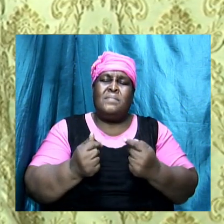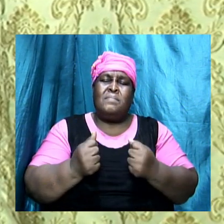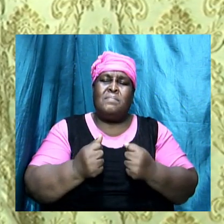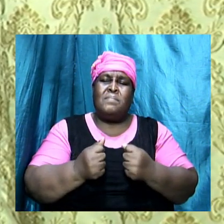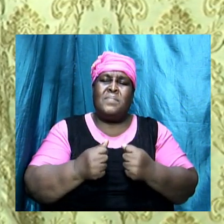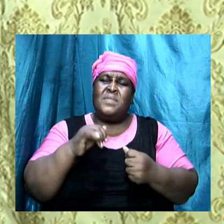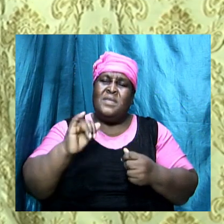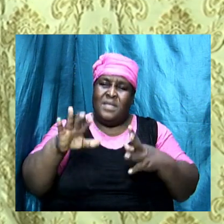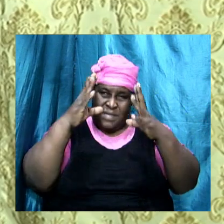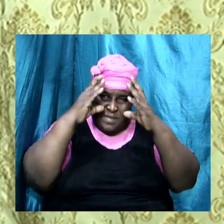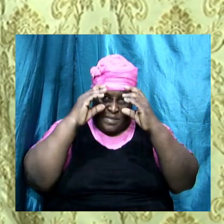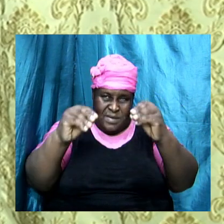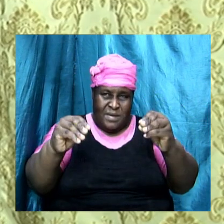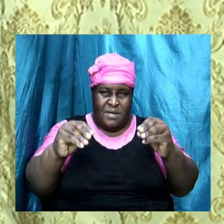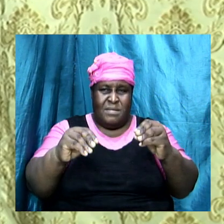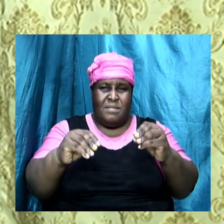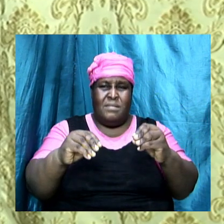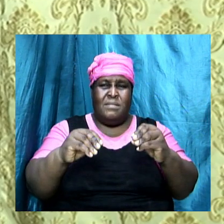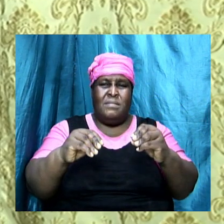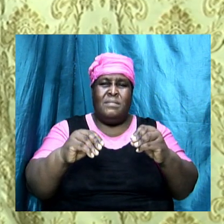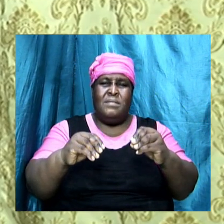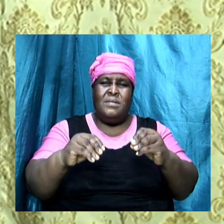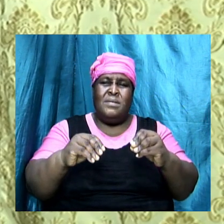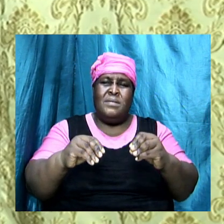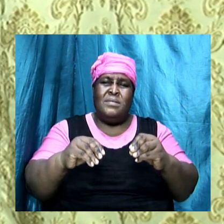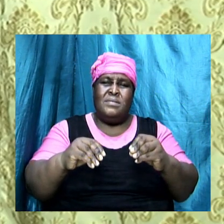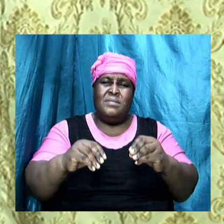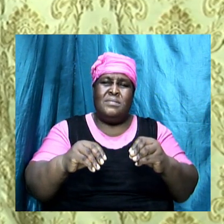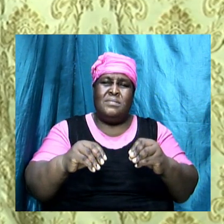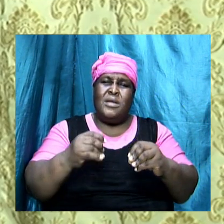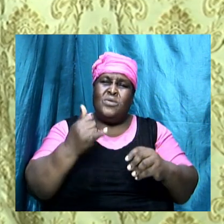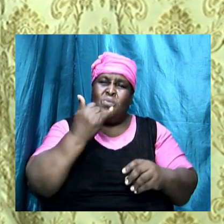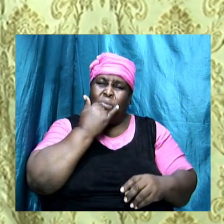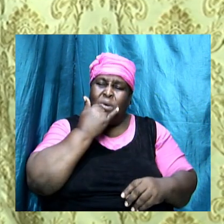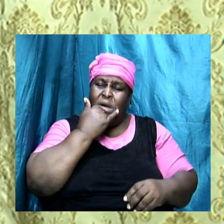that teaches that certain thing is okay when it is not